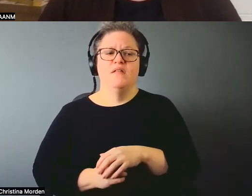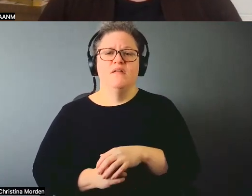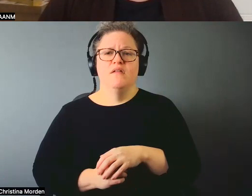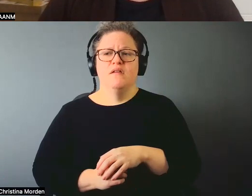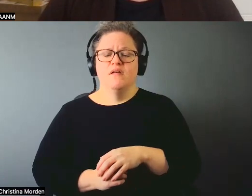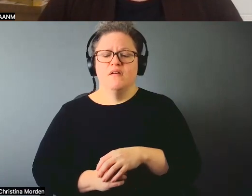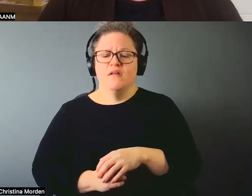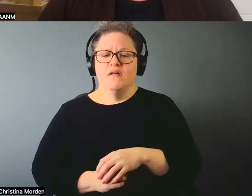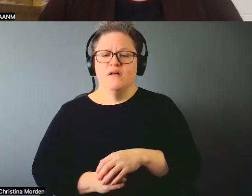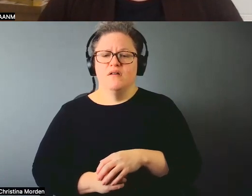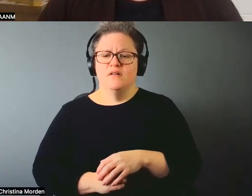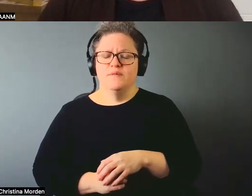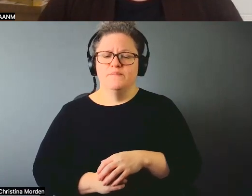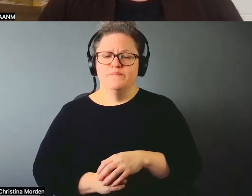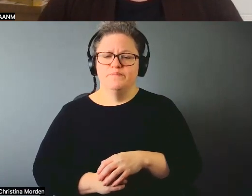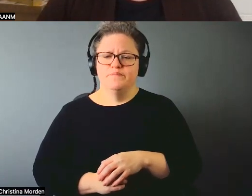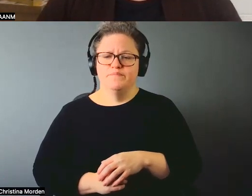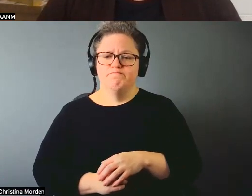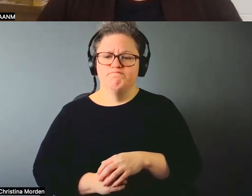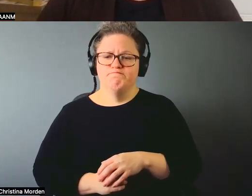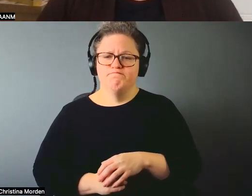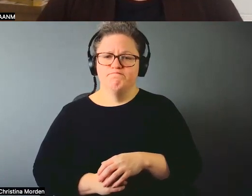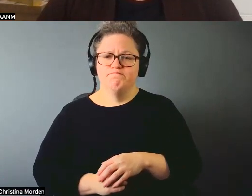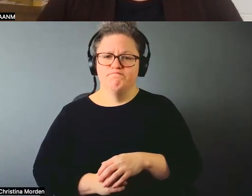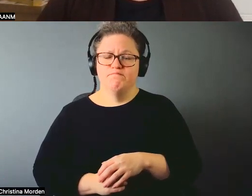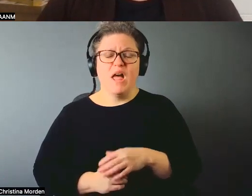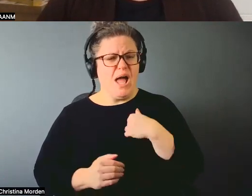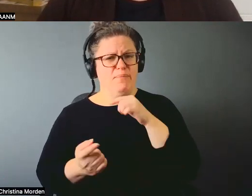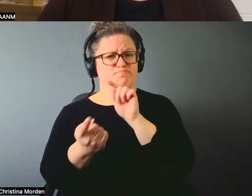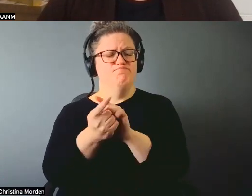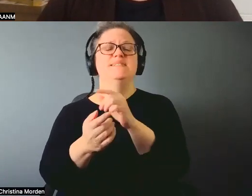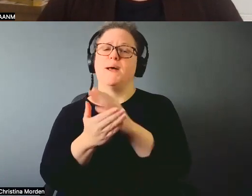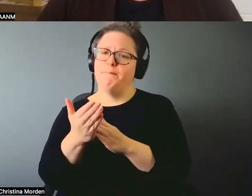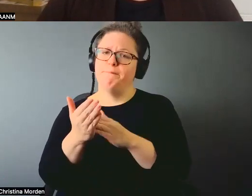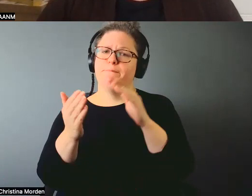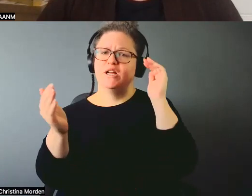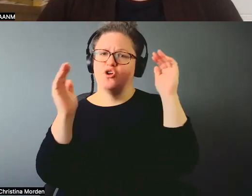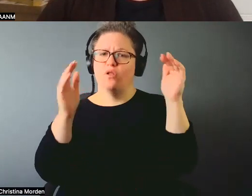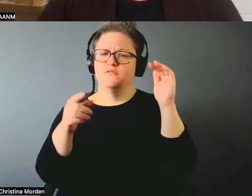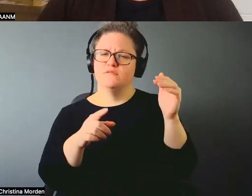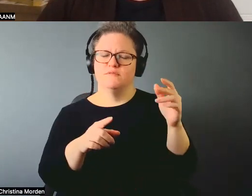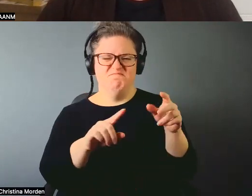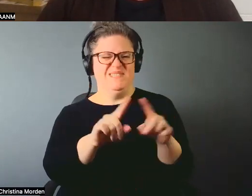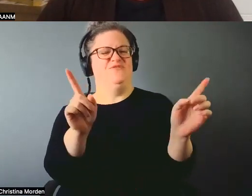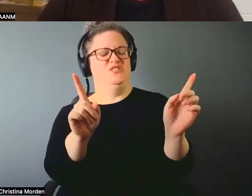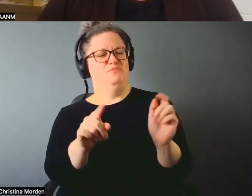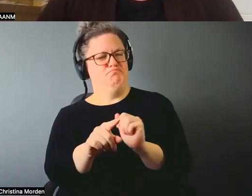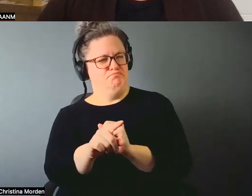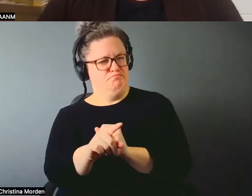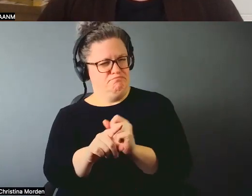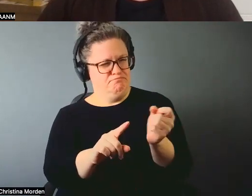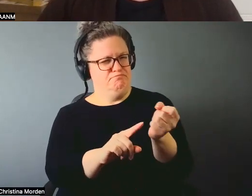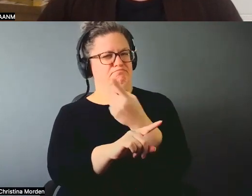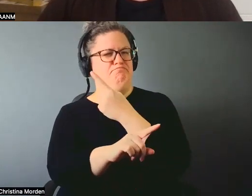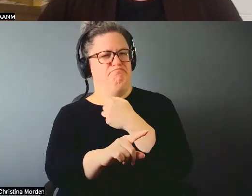circle of adults that were, you know, they were radical. They were, you know, always doing great